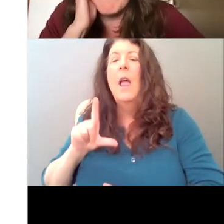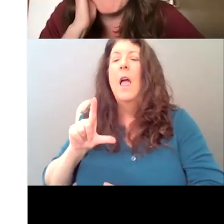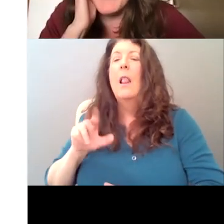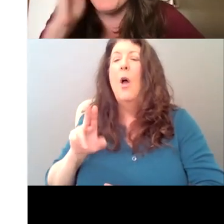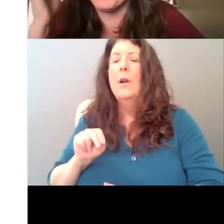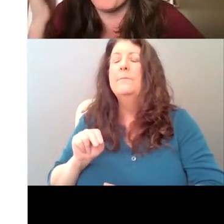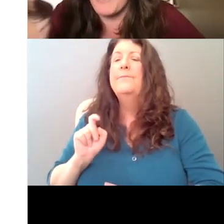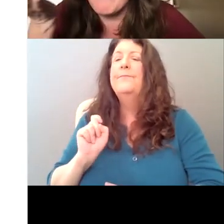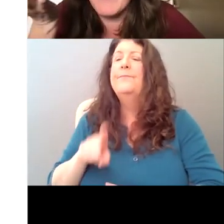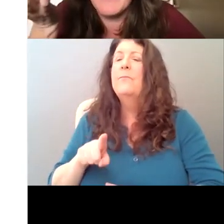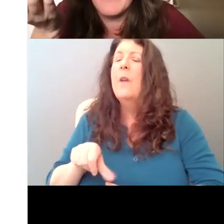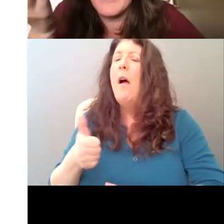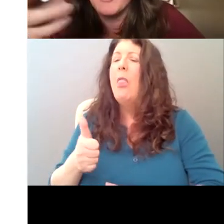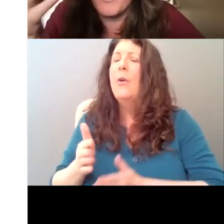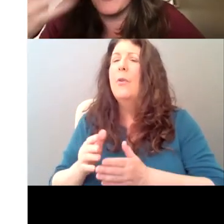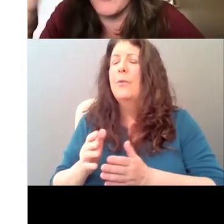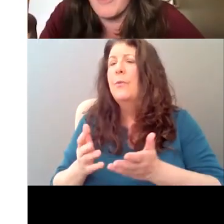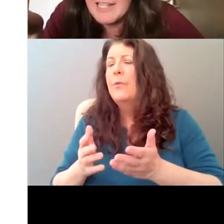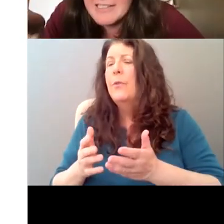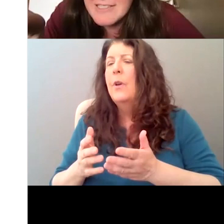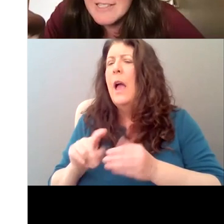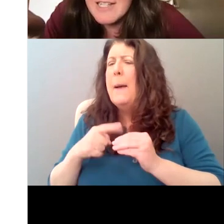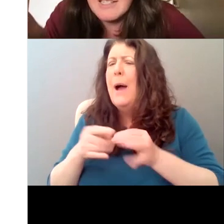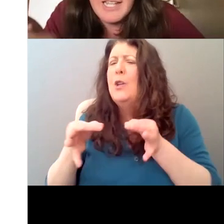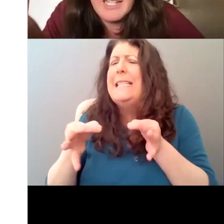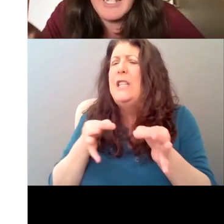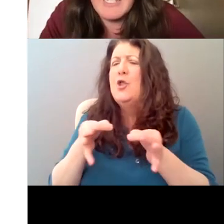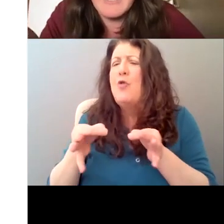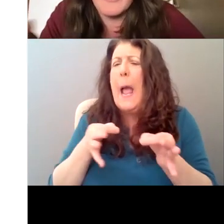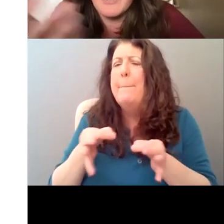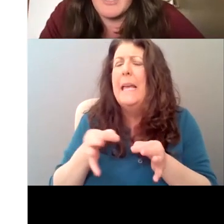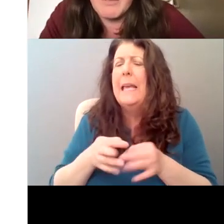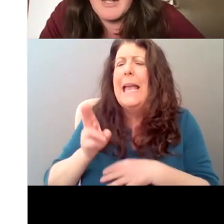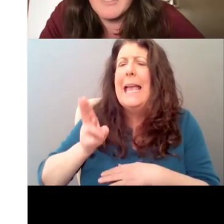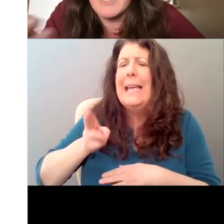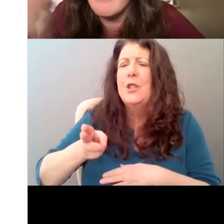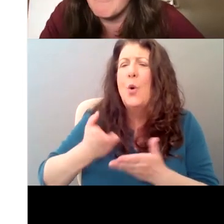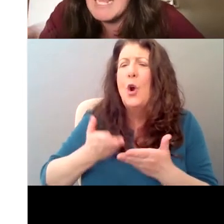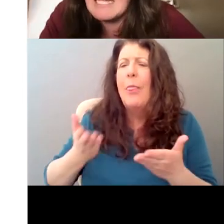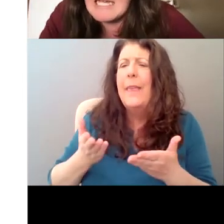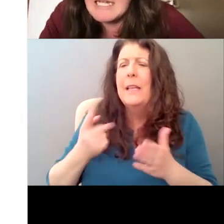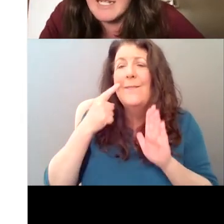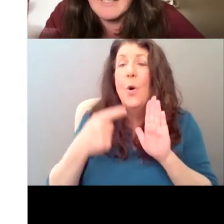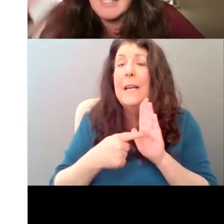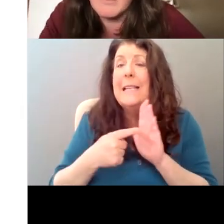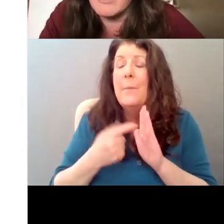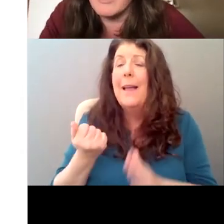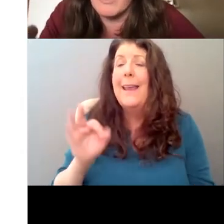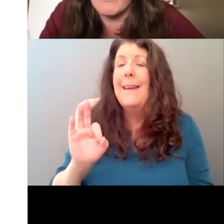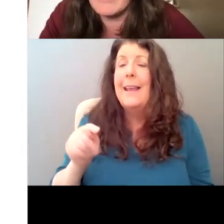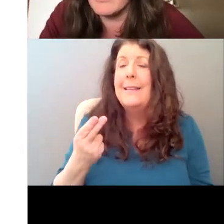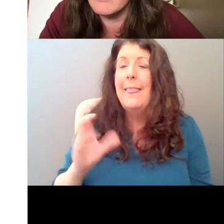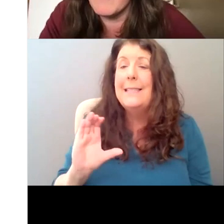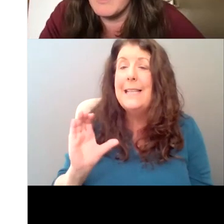um, describing historical things like a 19th century opera house and kind of making it accessible